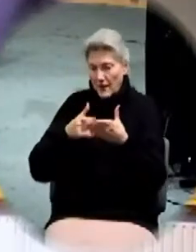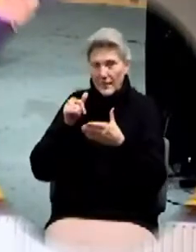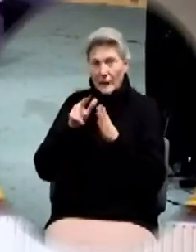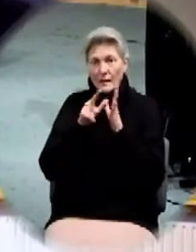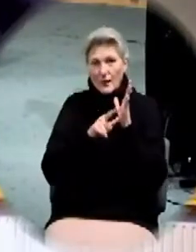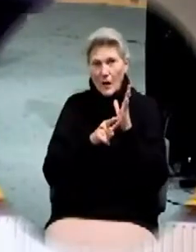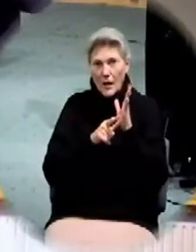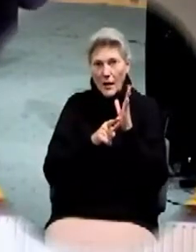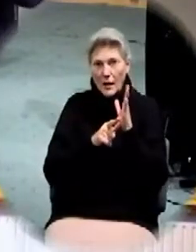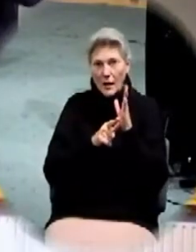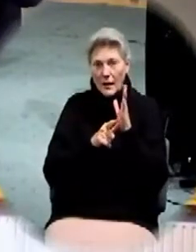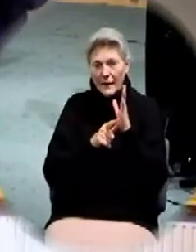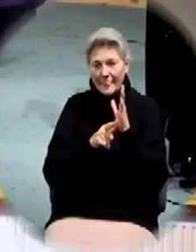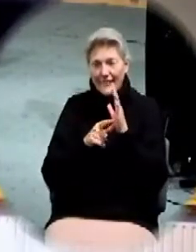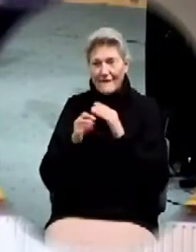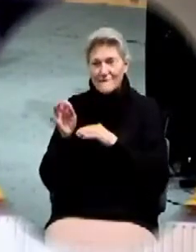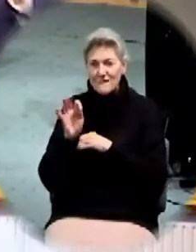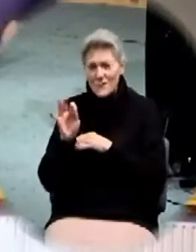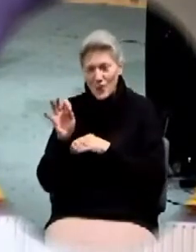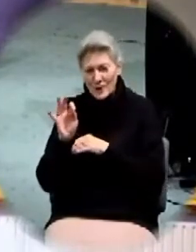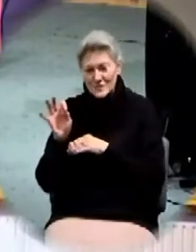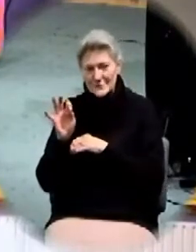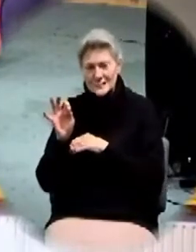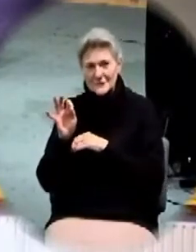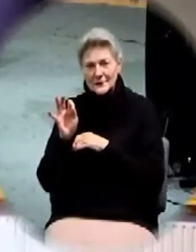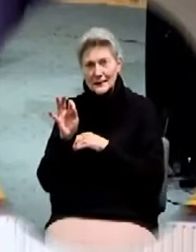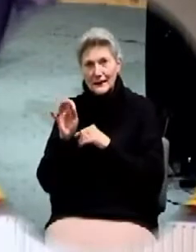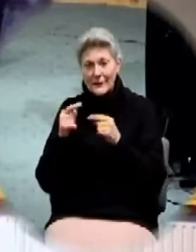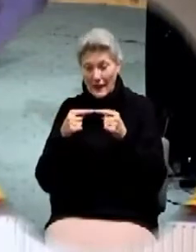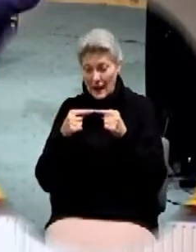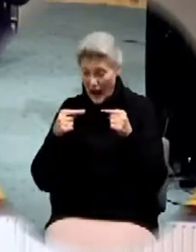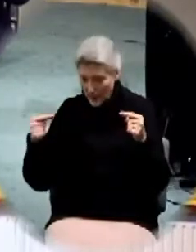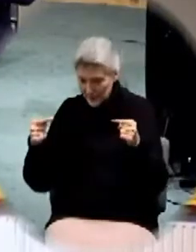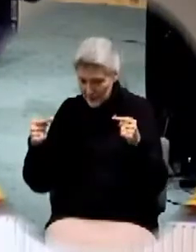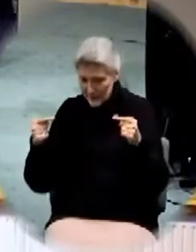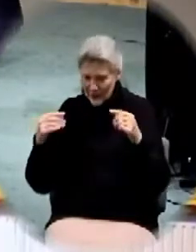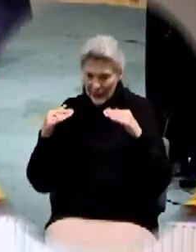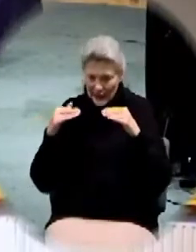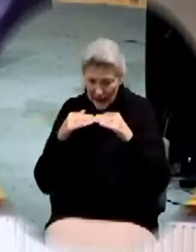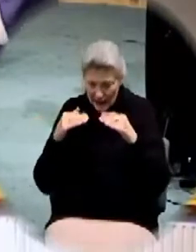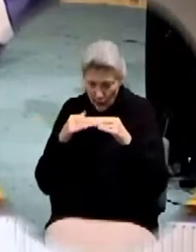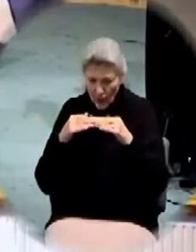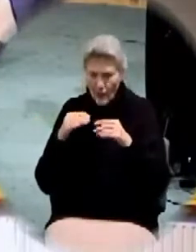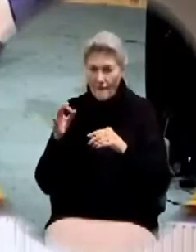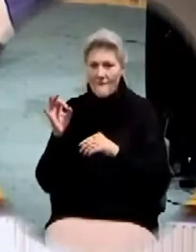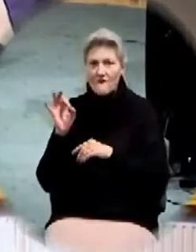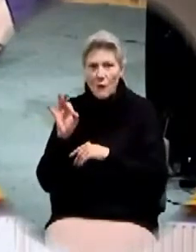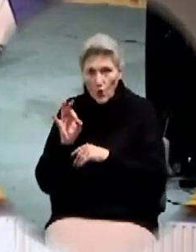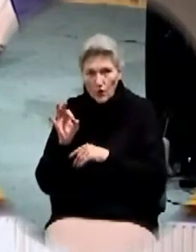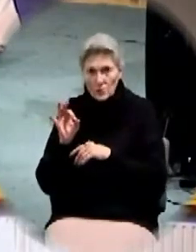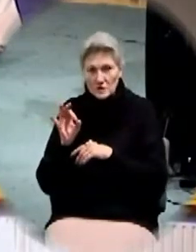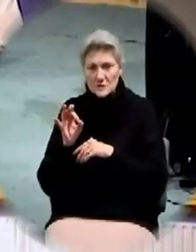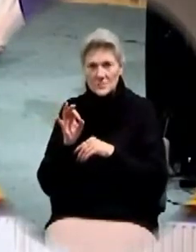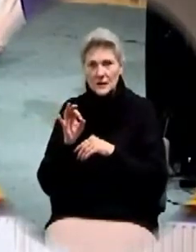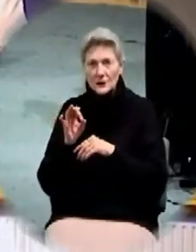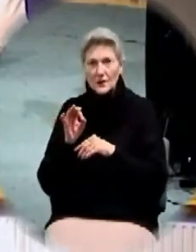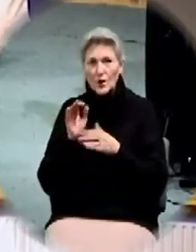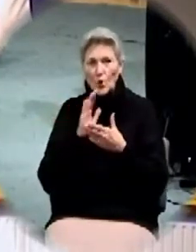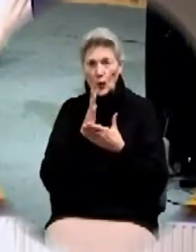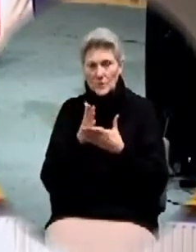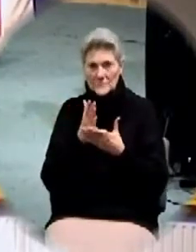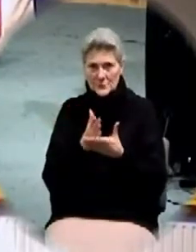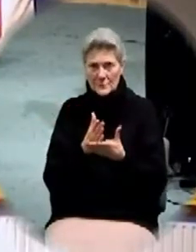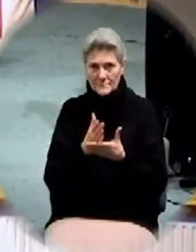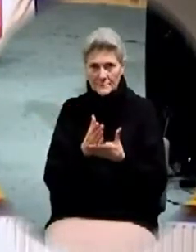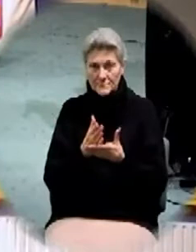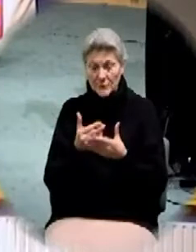when we came, before we came to God, the Bible says that broad is the